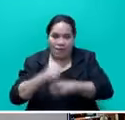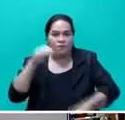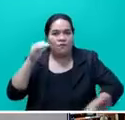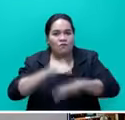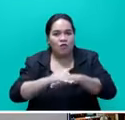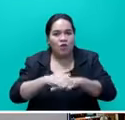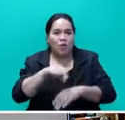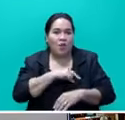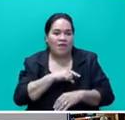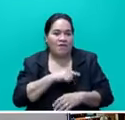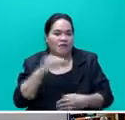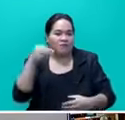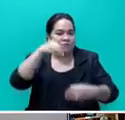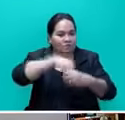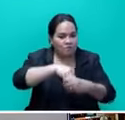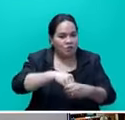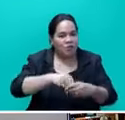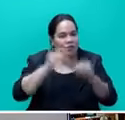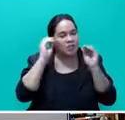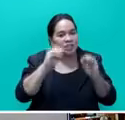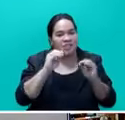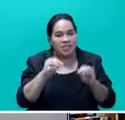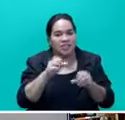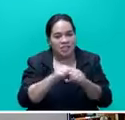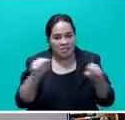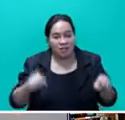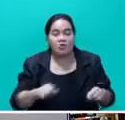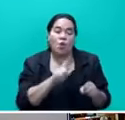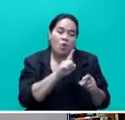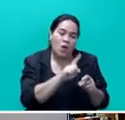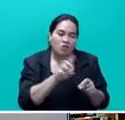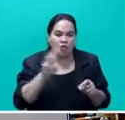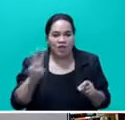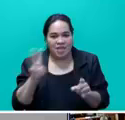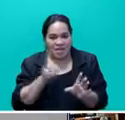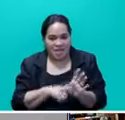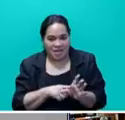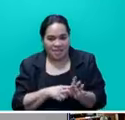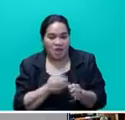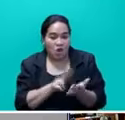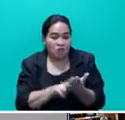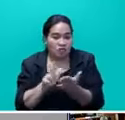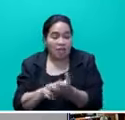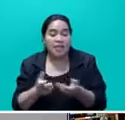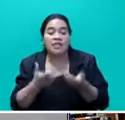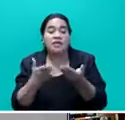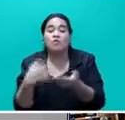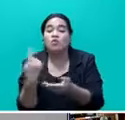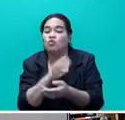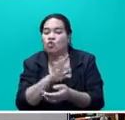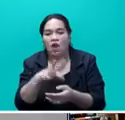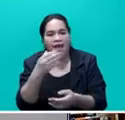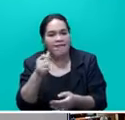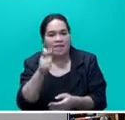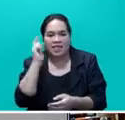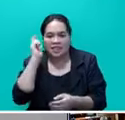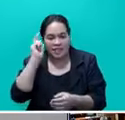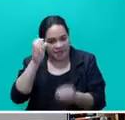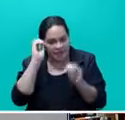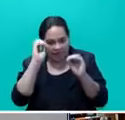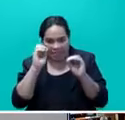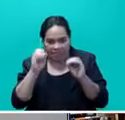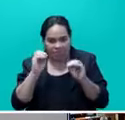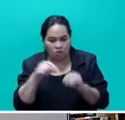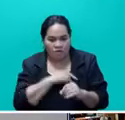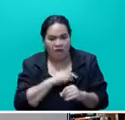to teach in the system. So there's a one-year to three-year contract that is given to those who do not have a teaching qualification. Of course,